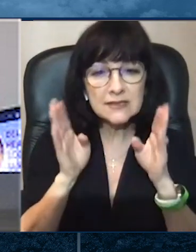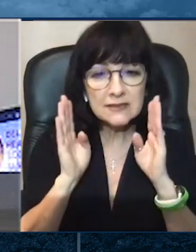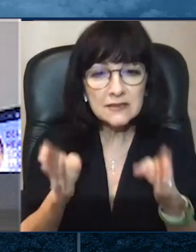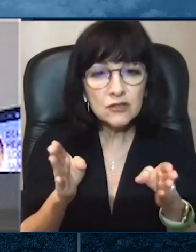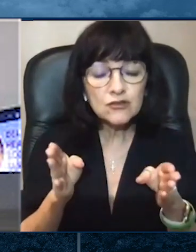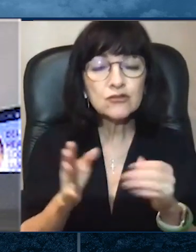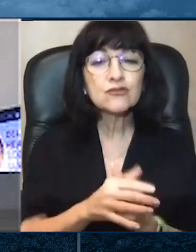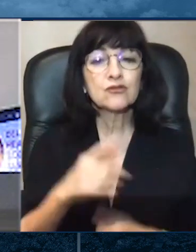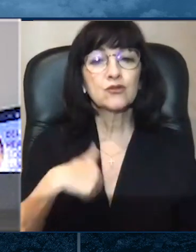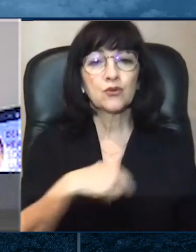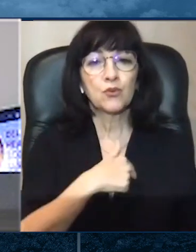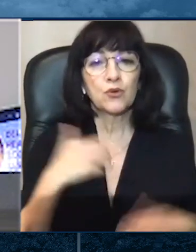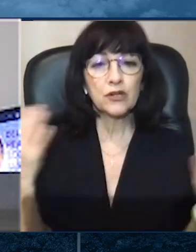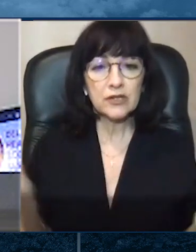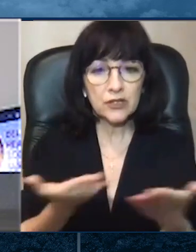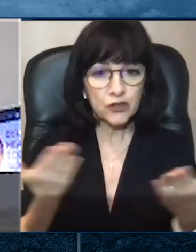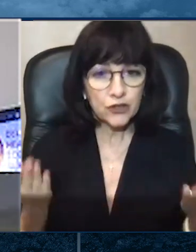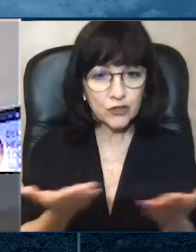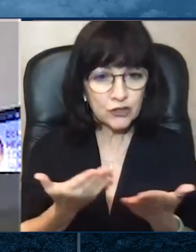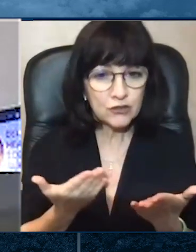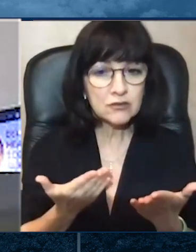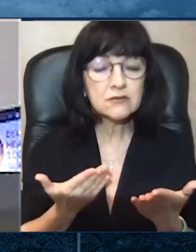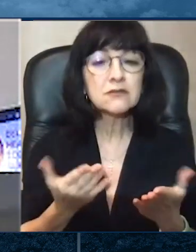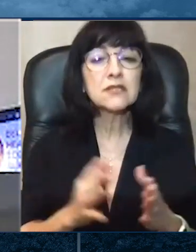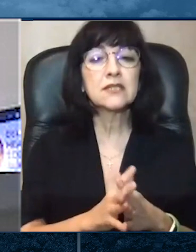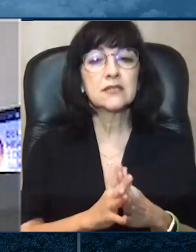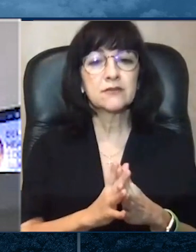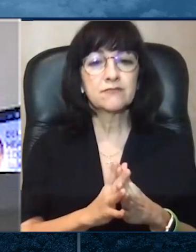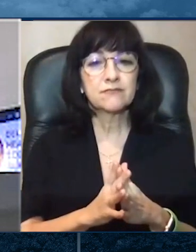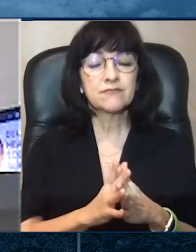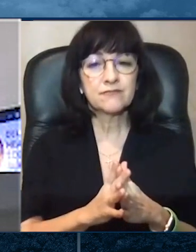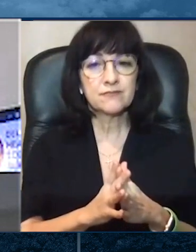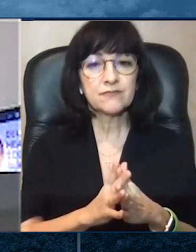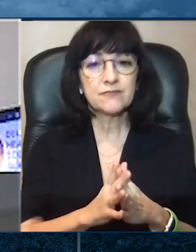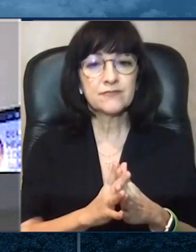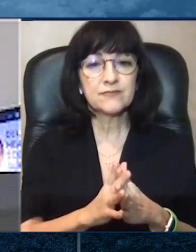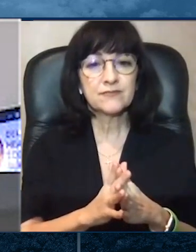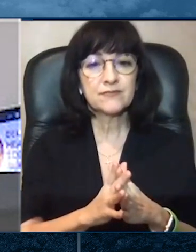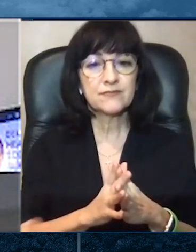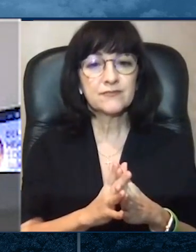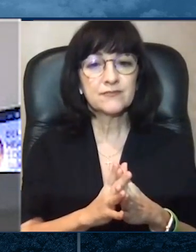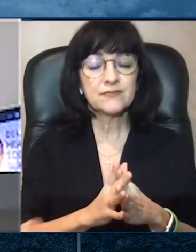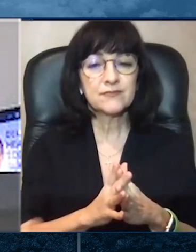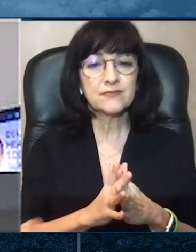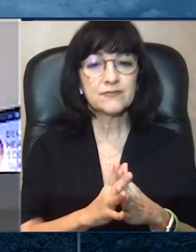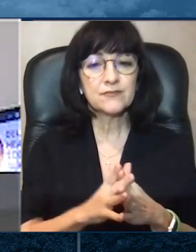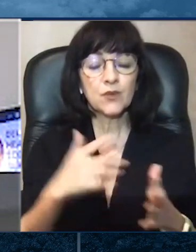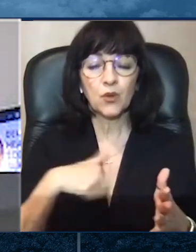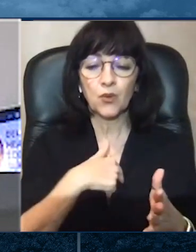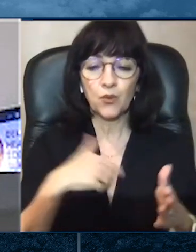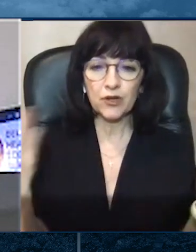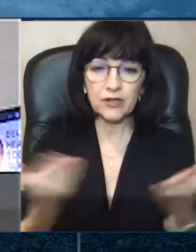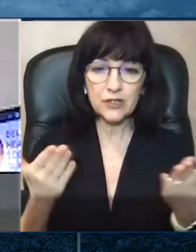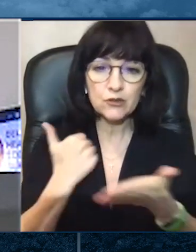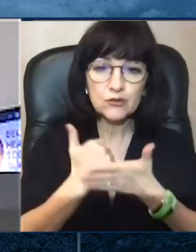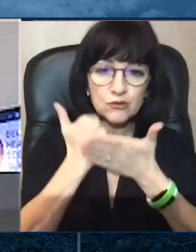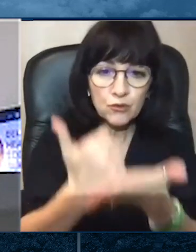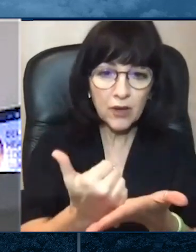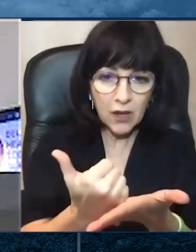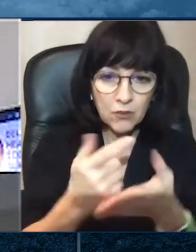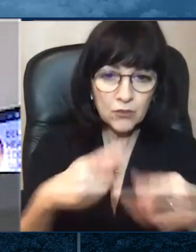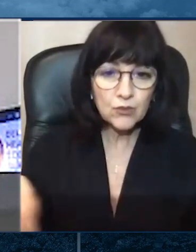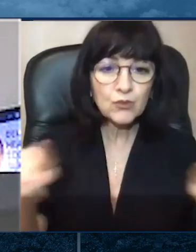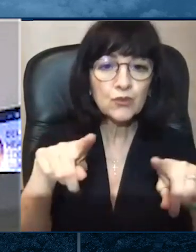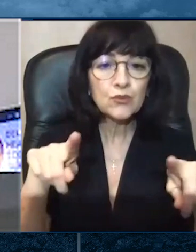gobierno estatal y comunidad médica, para ayudarle a usted y a su